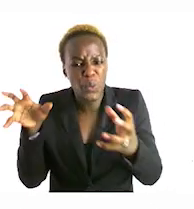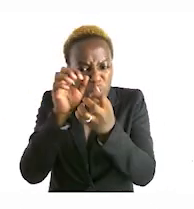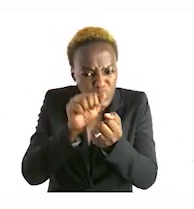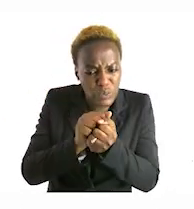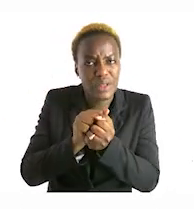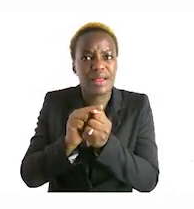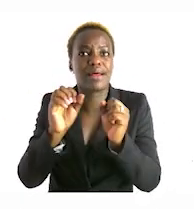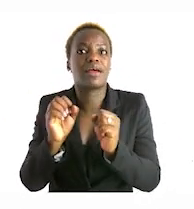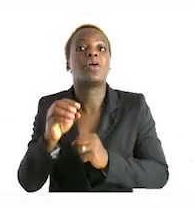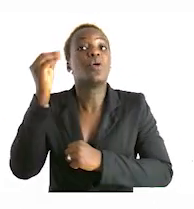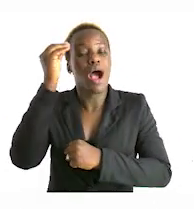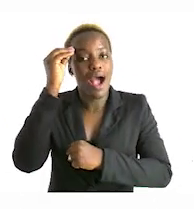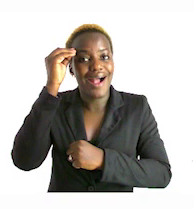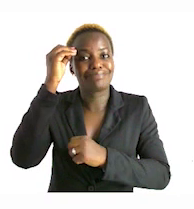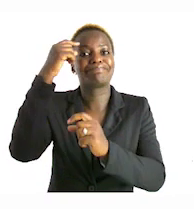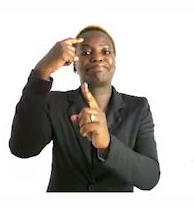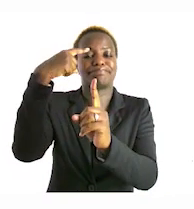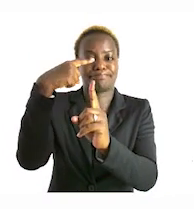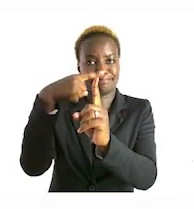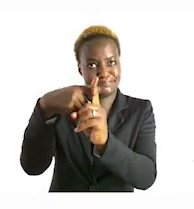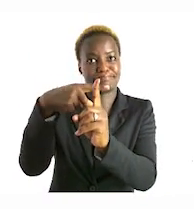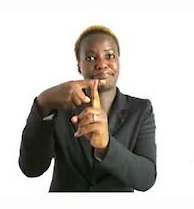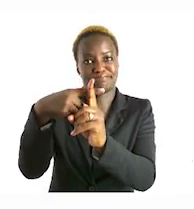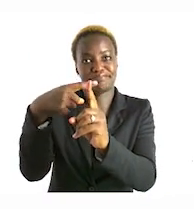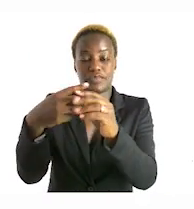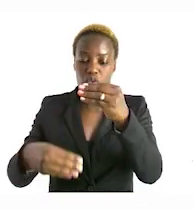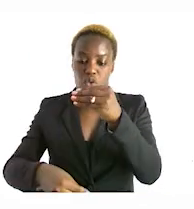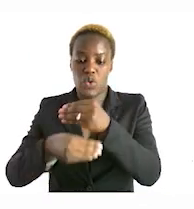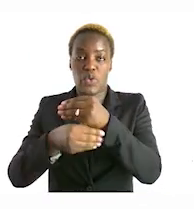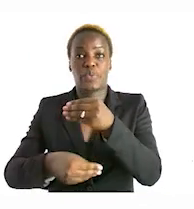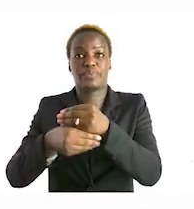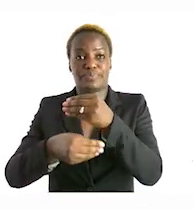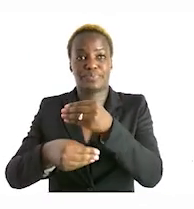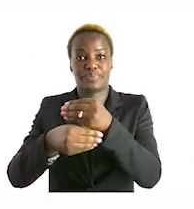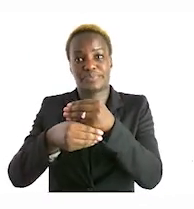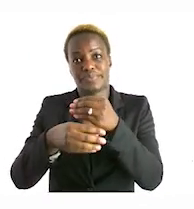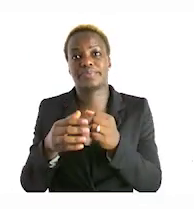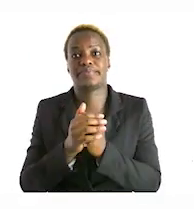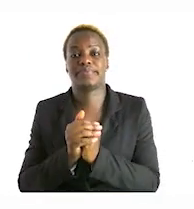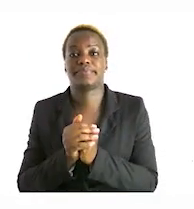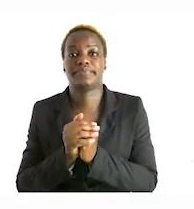together we have to write the addition operation in the middle